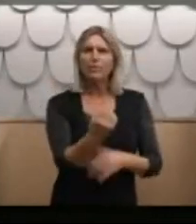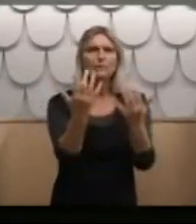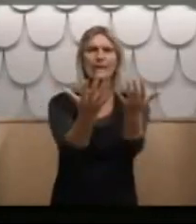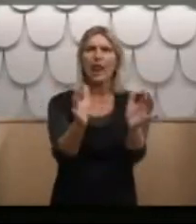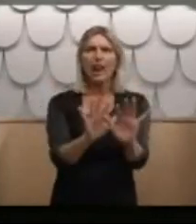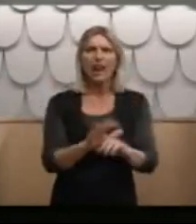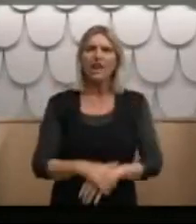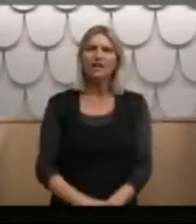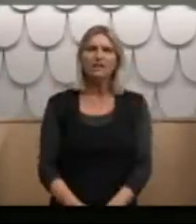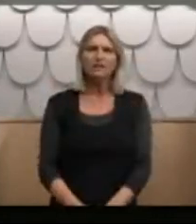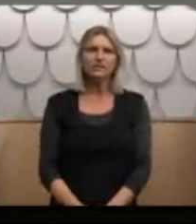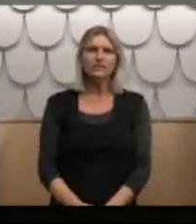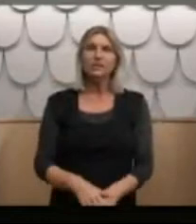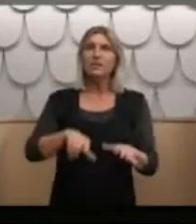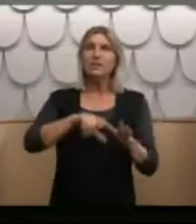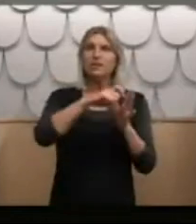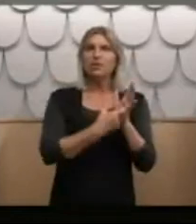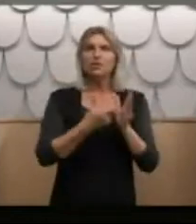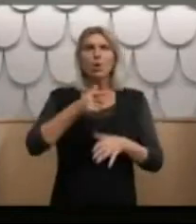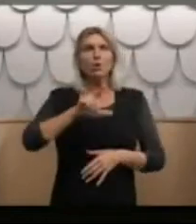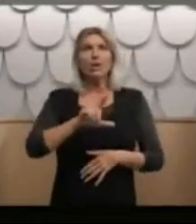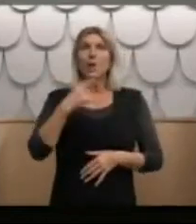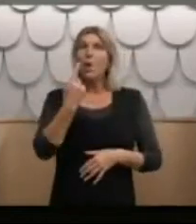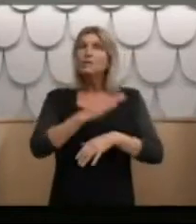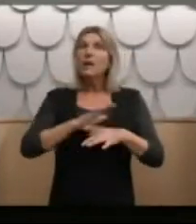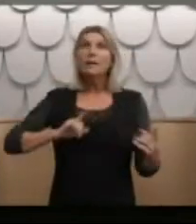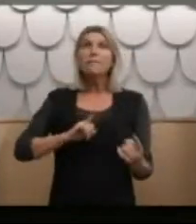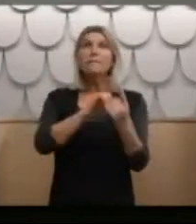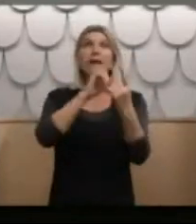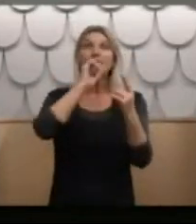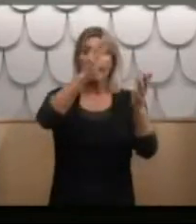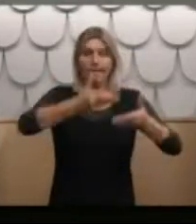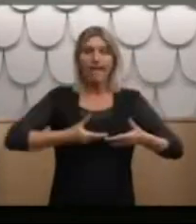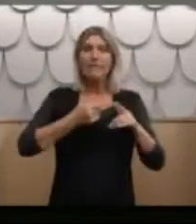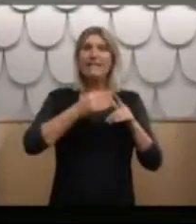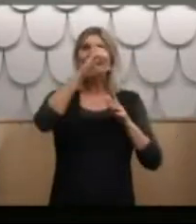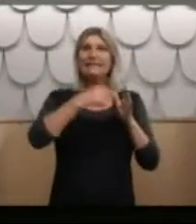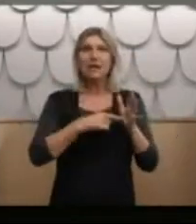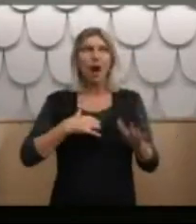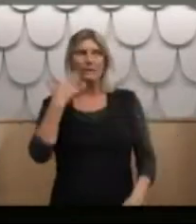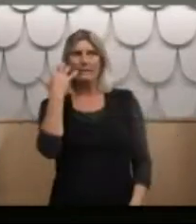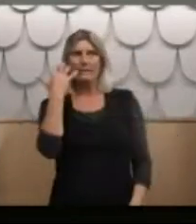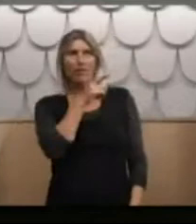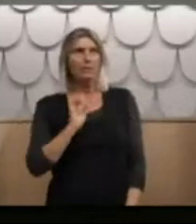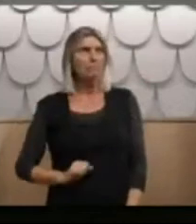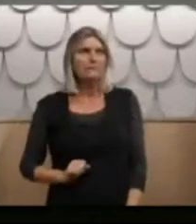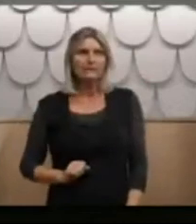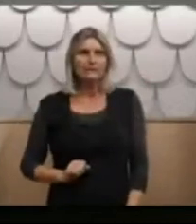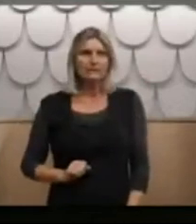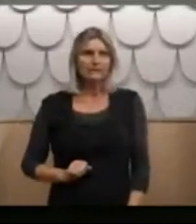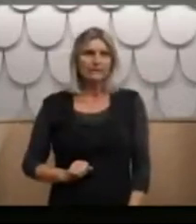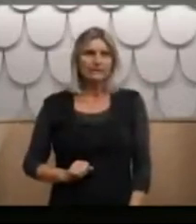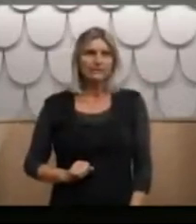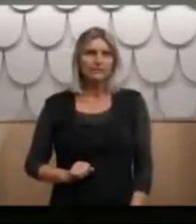Dr Leakes, I only met Dr Leakes when he gave me ect. I was terrified of him. I would see his comedy band coming,